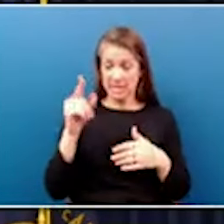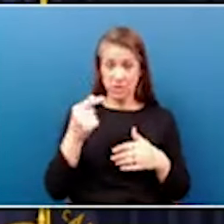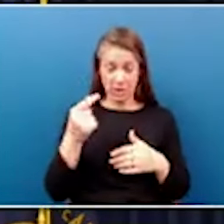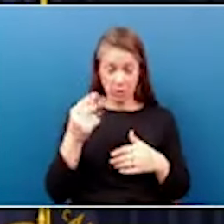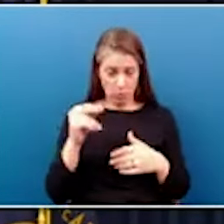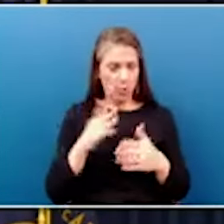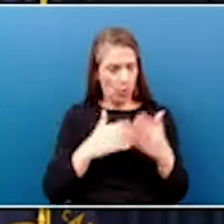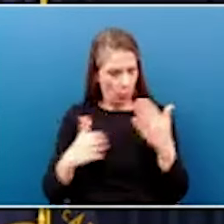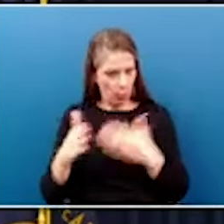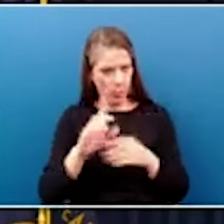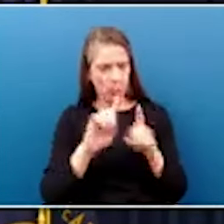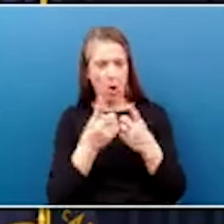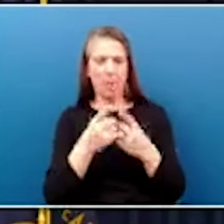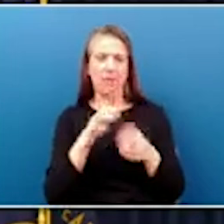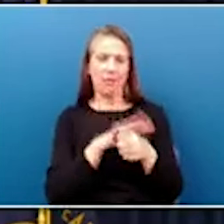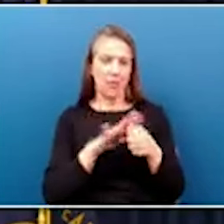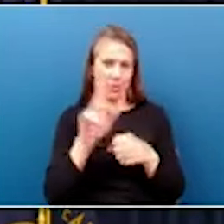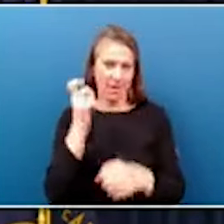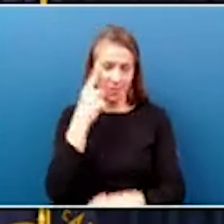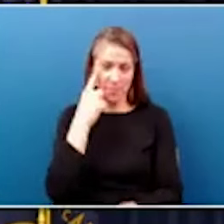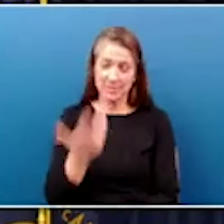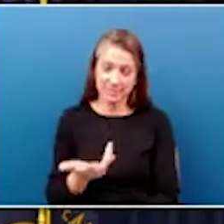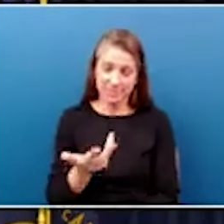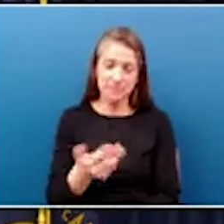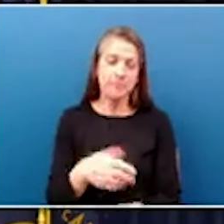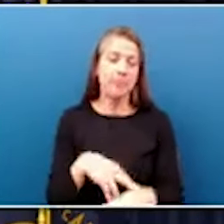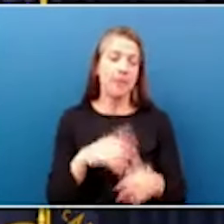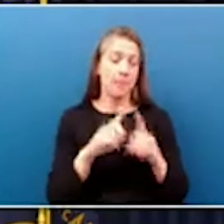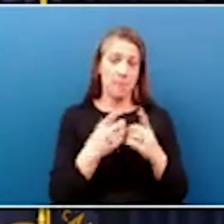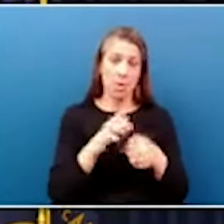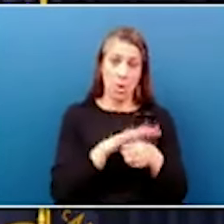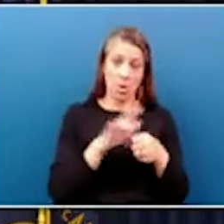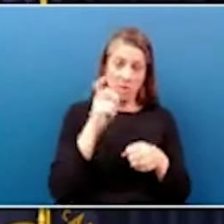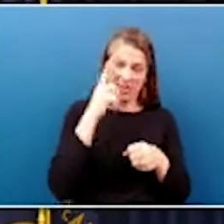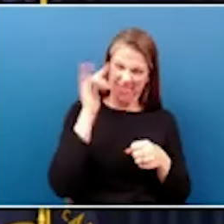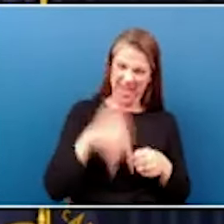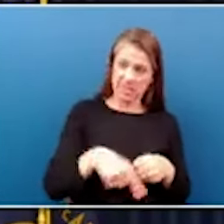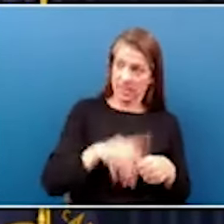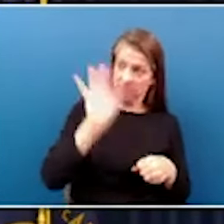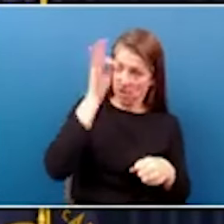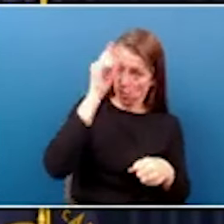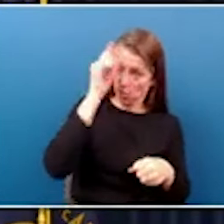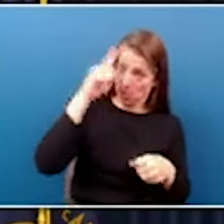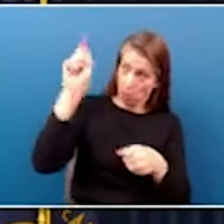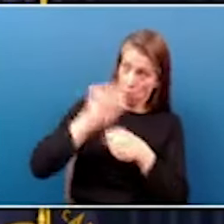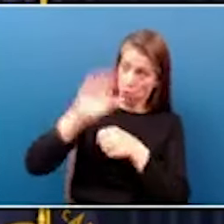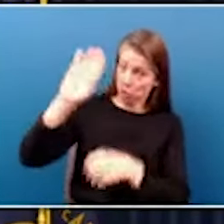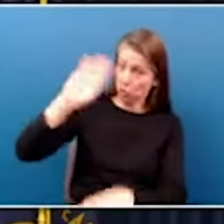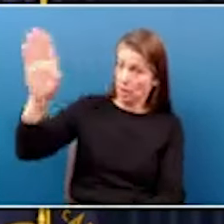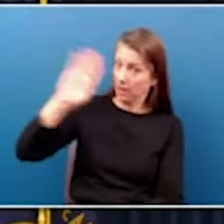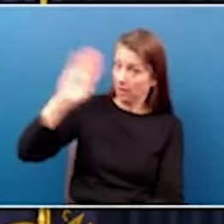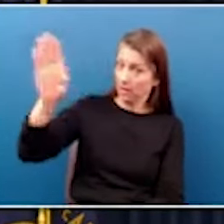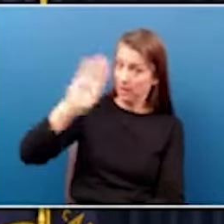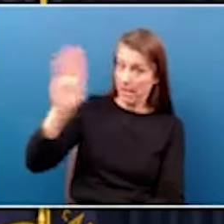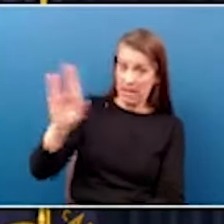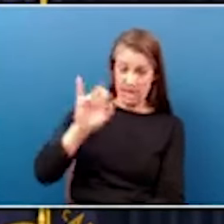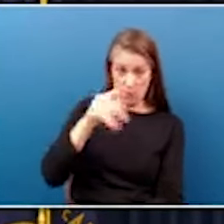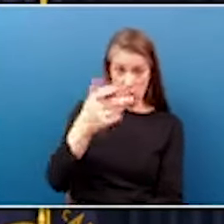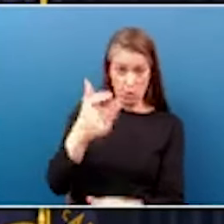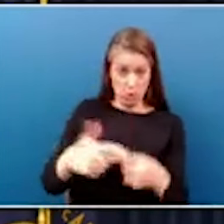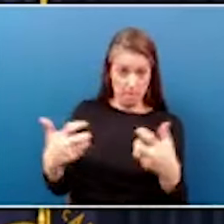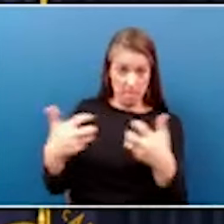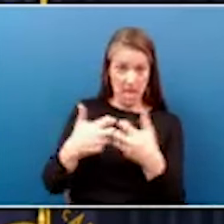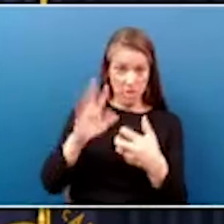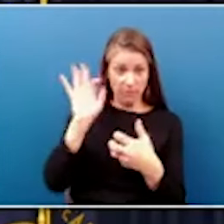of Local Government. The Department of Local Government is who the federal government works directly with. And if you want to match federal grants